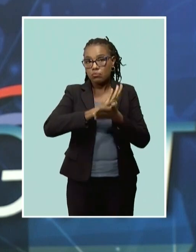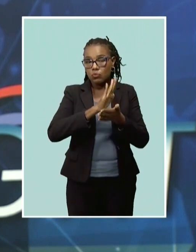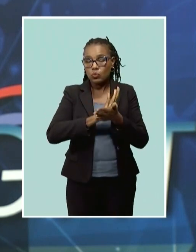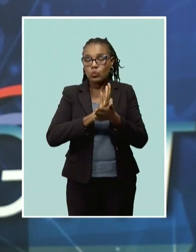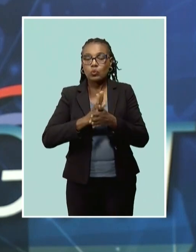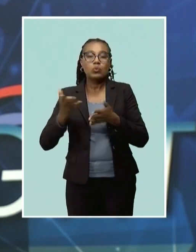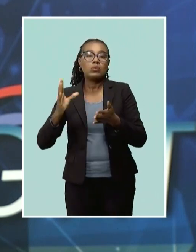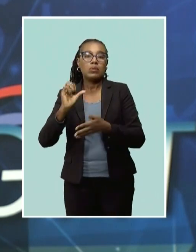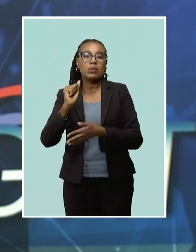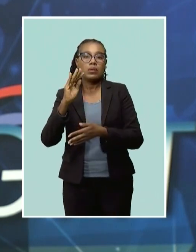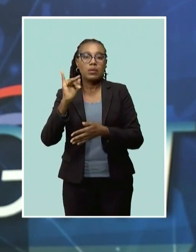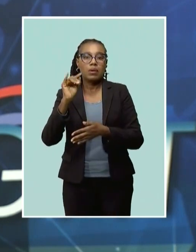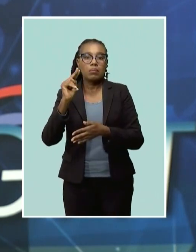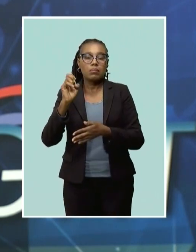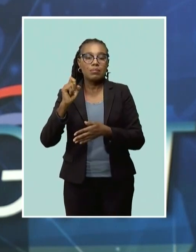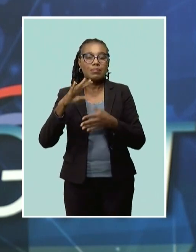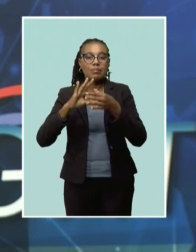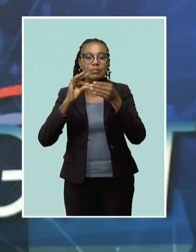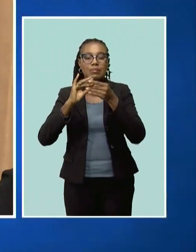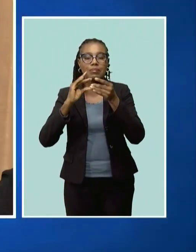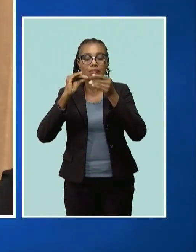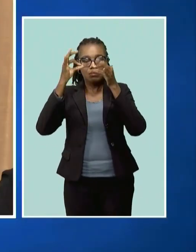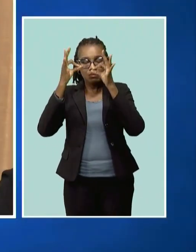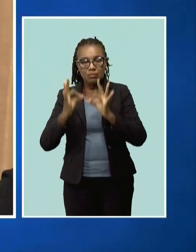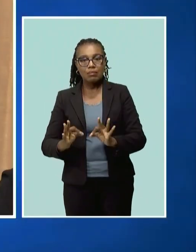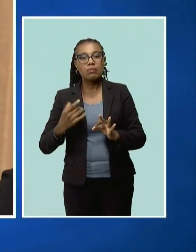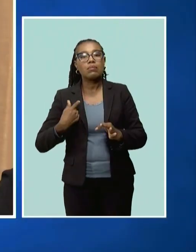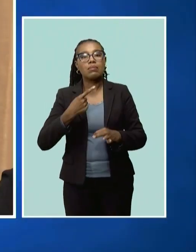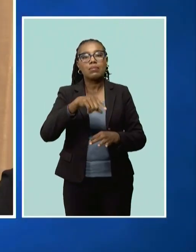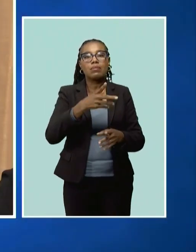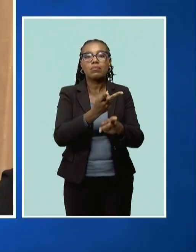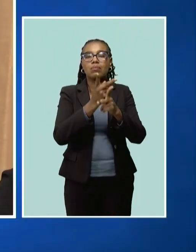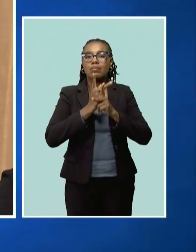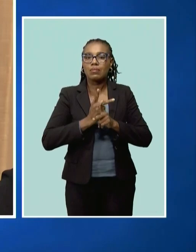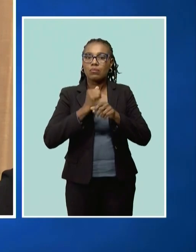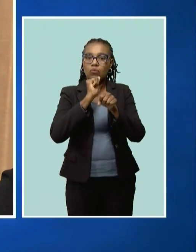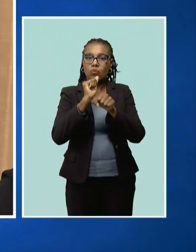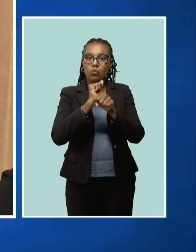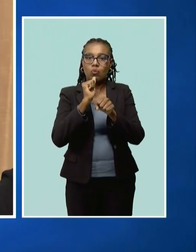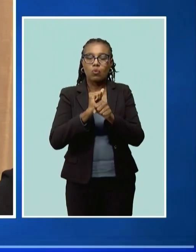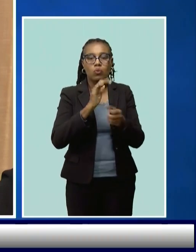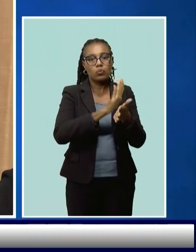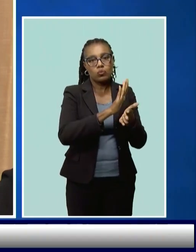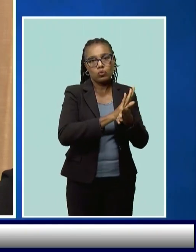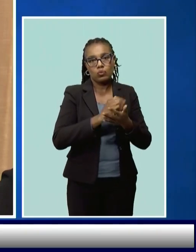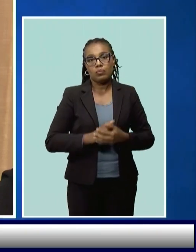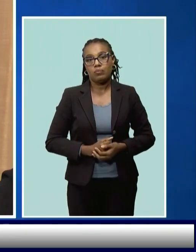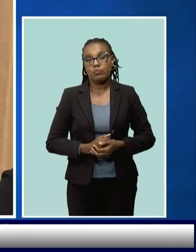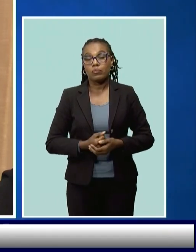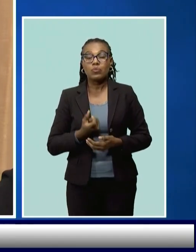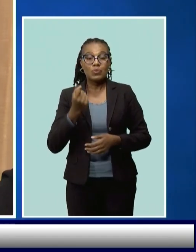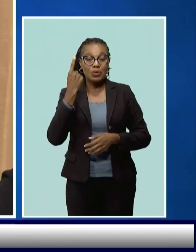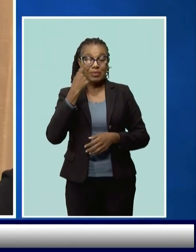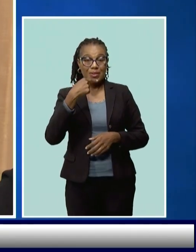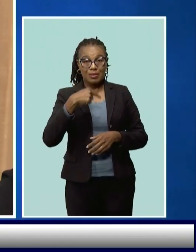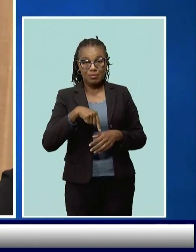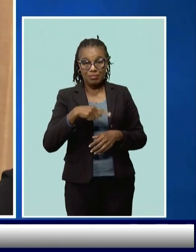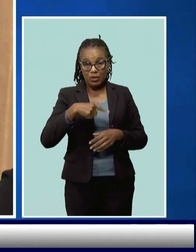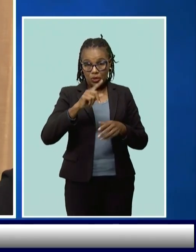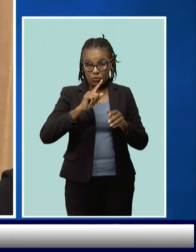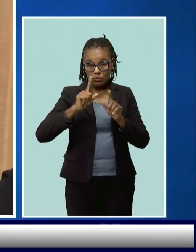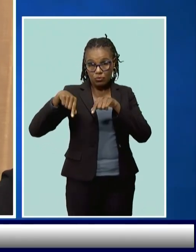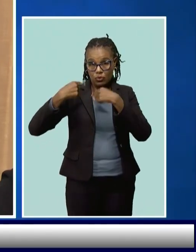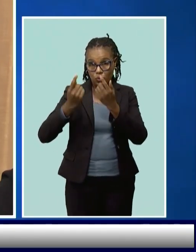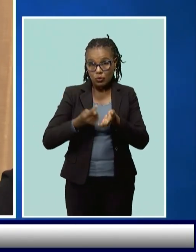retain them. We also recognize that some of them during the period were inspired to go and